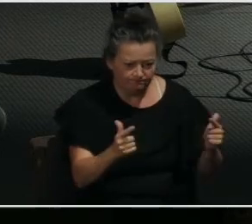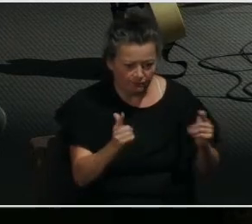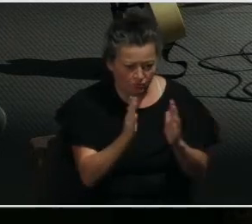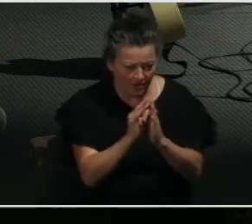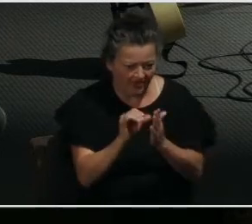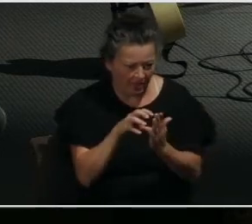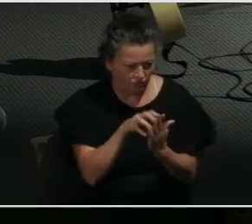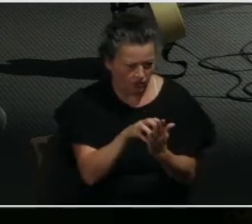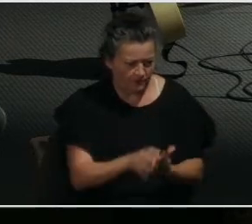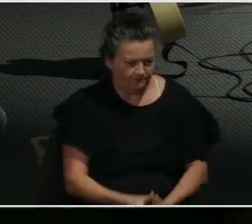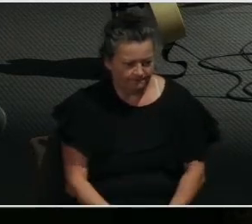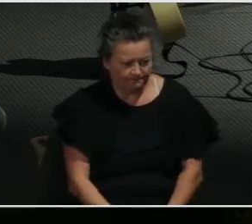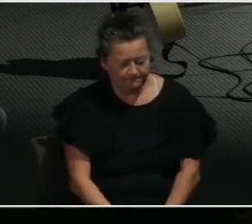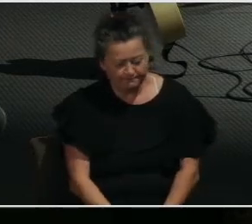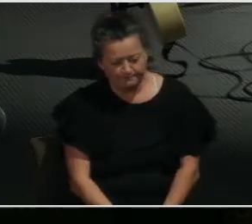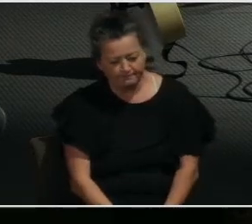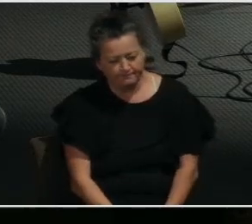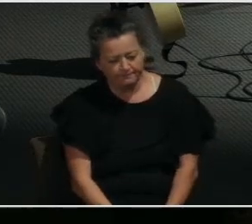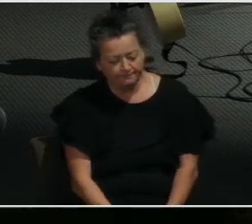Well, we're going to Okay.